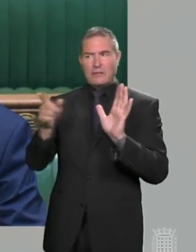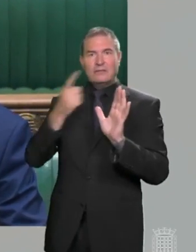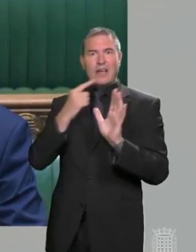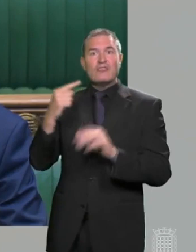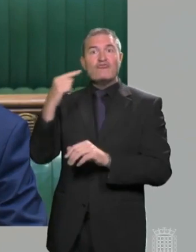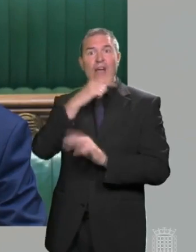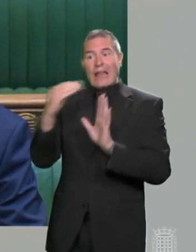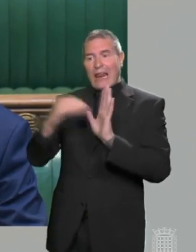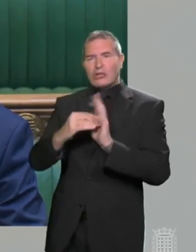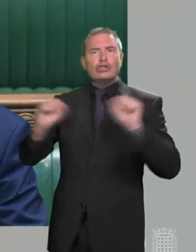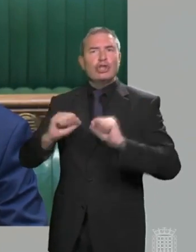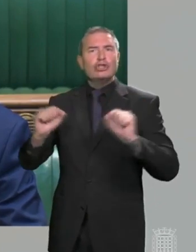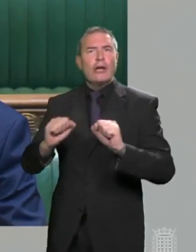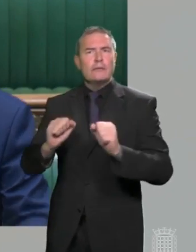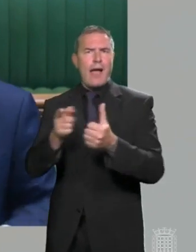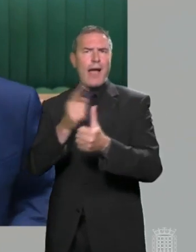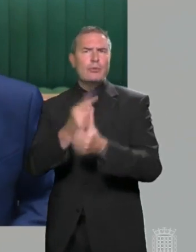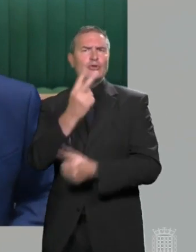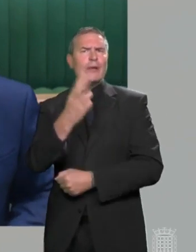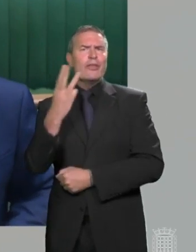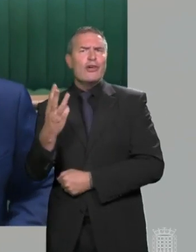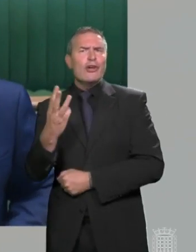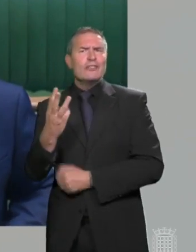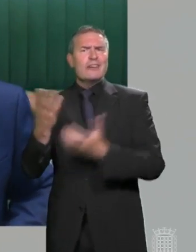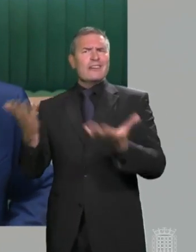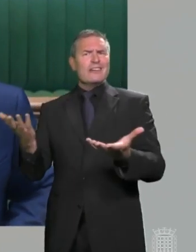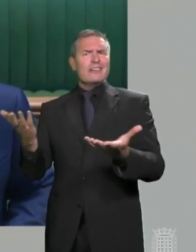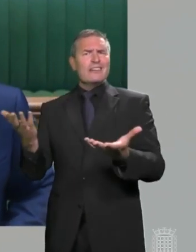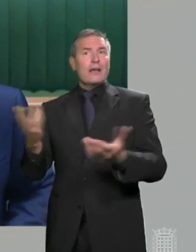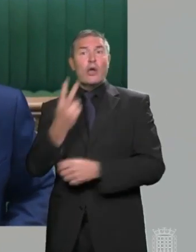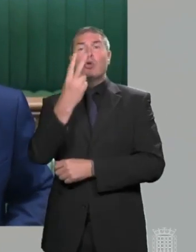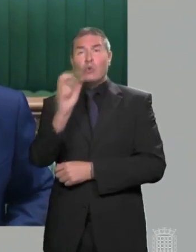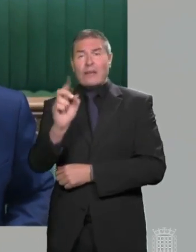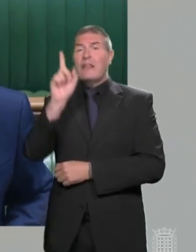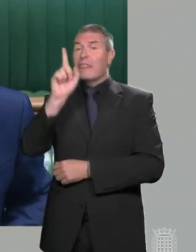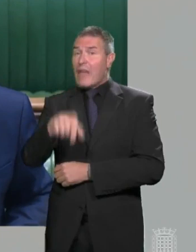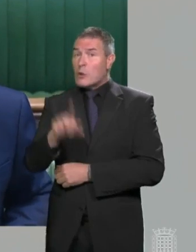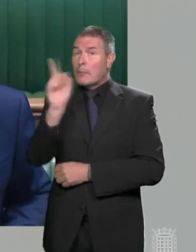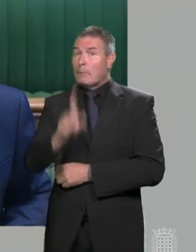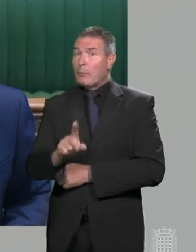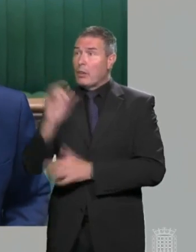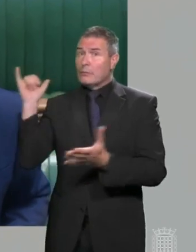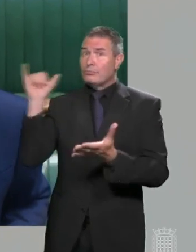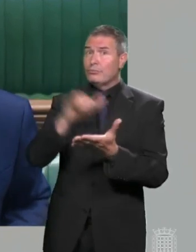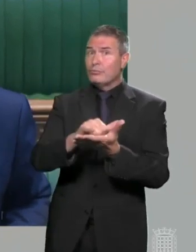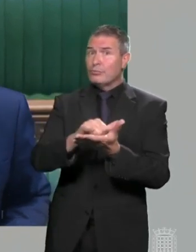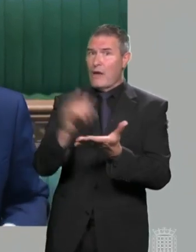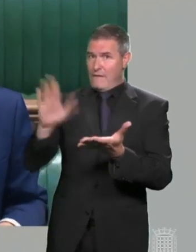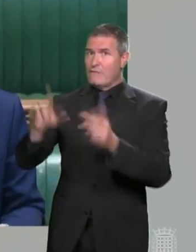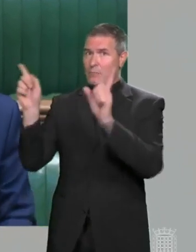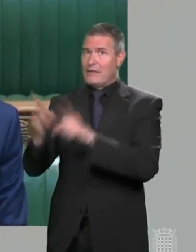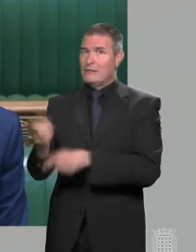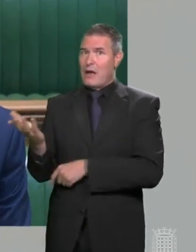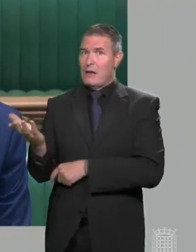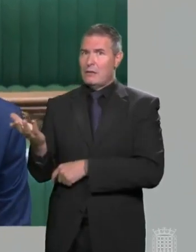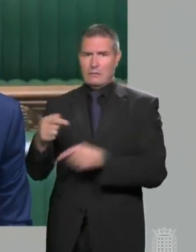list until 23rd April. In that time, 20,000 people came into the UK from India. What on earth did the